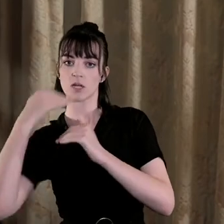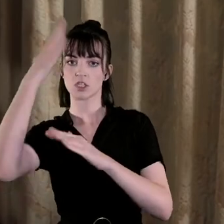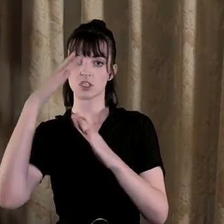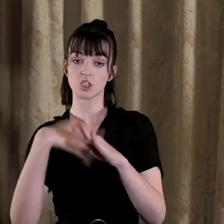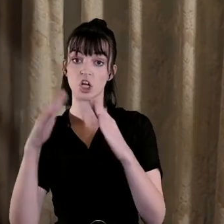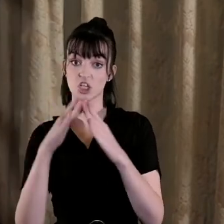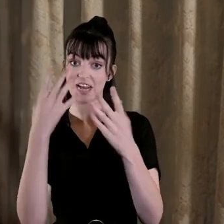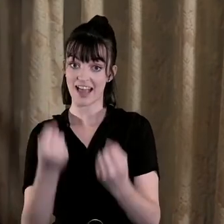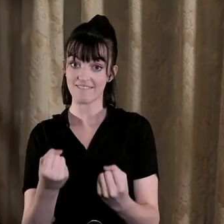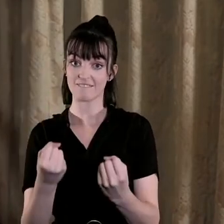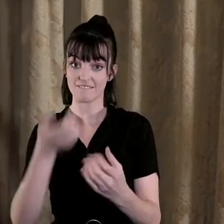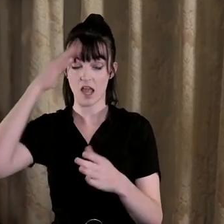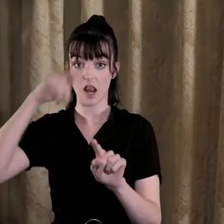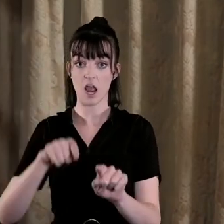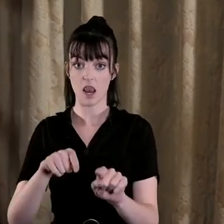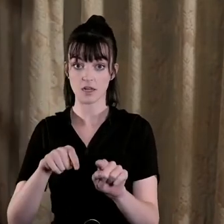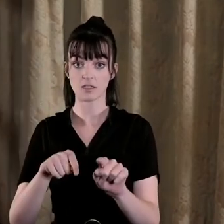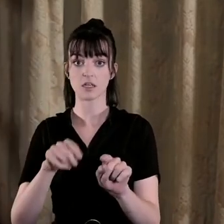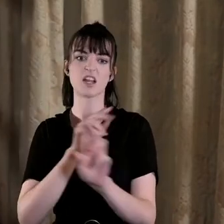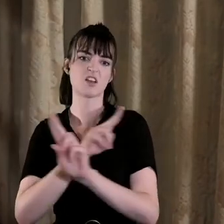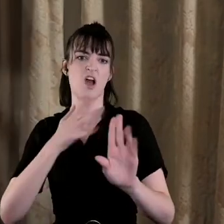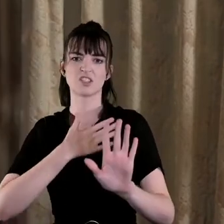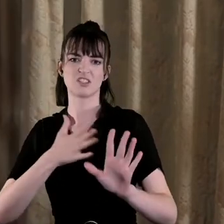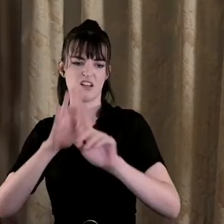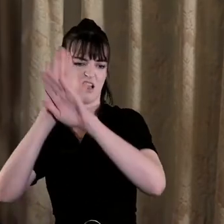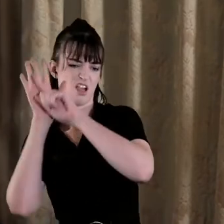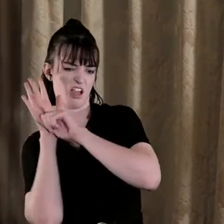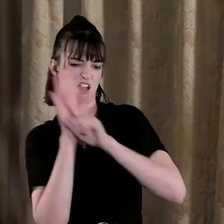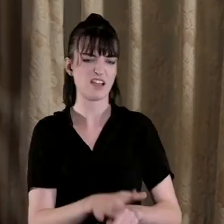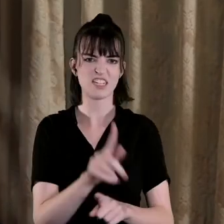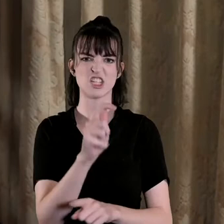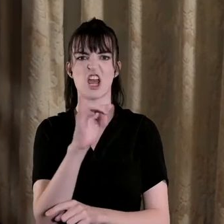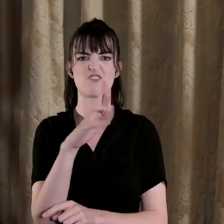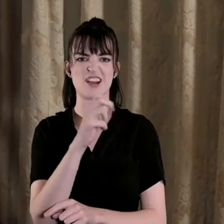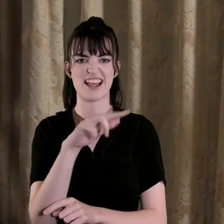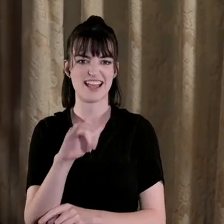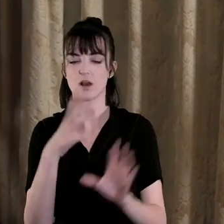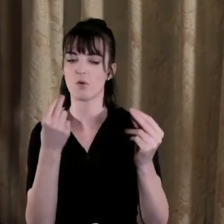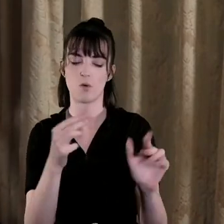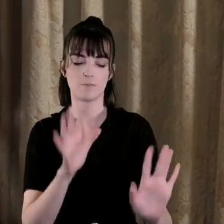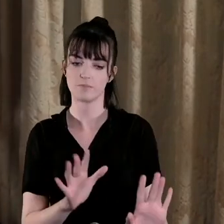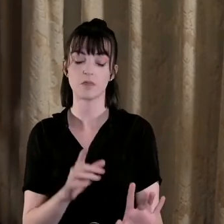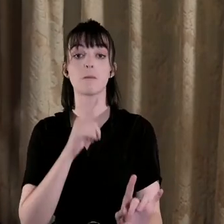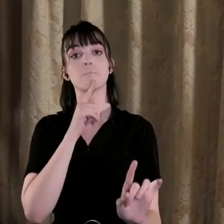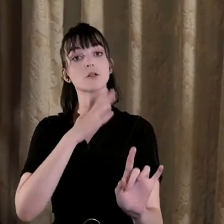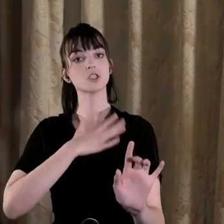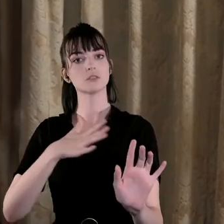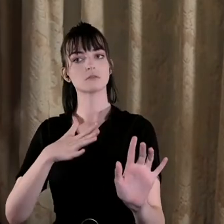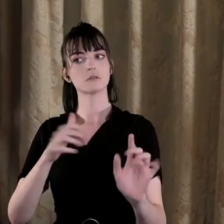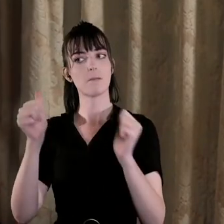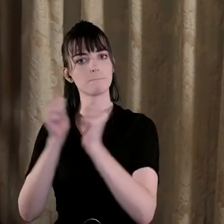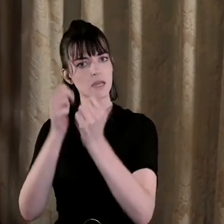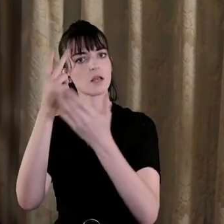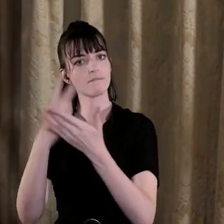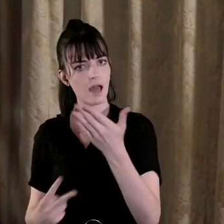as a top-down oppressor imposing some kind of tyranny but in terms of meeting the values that a lot of